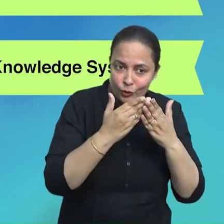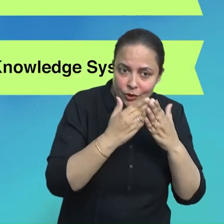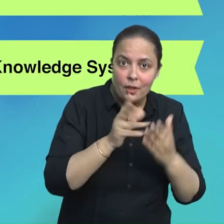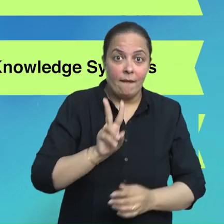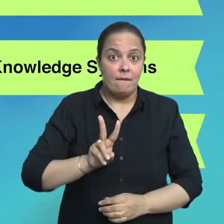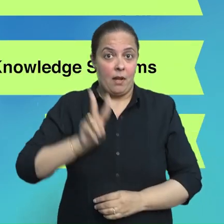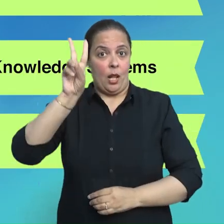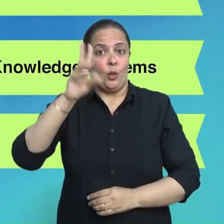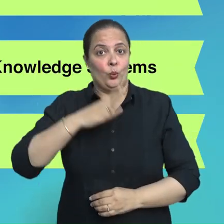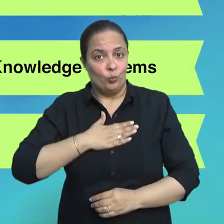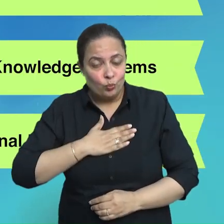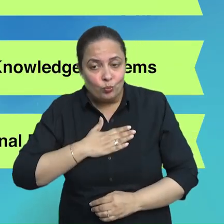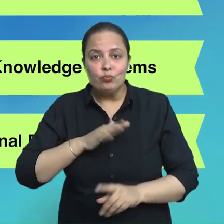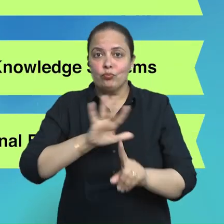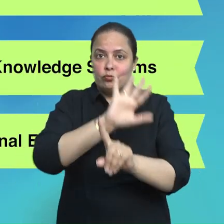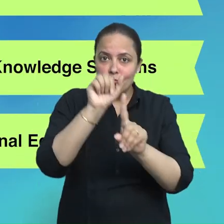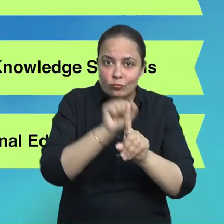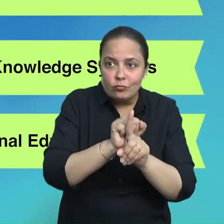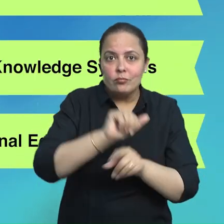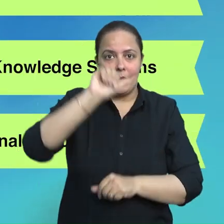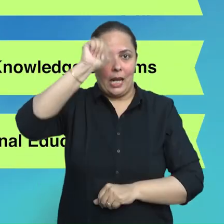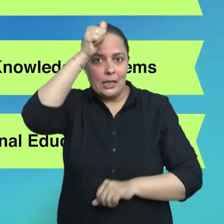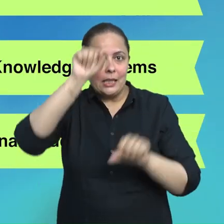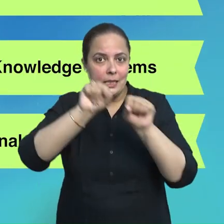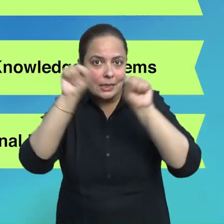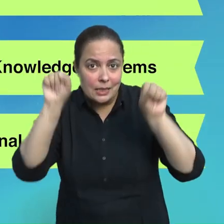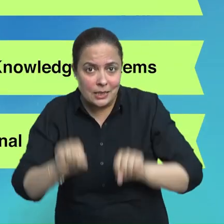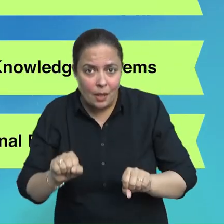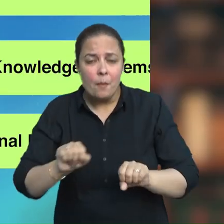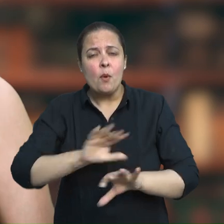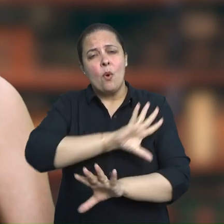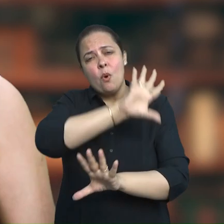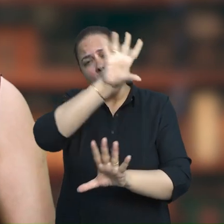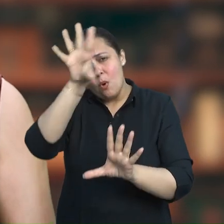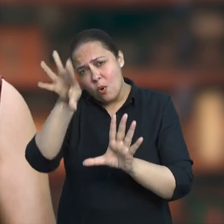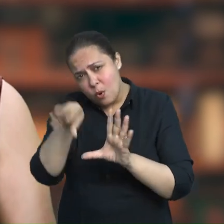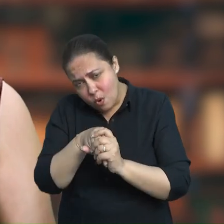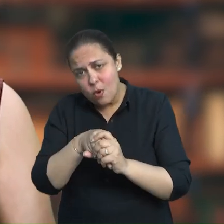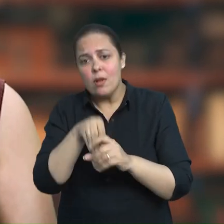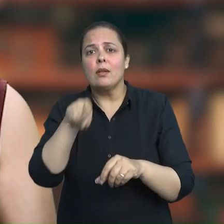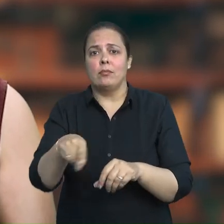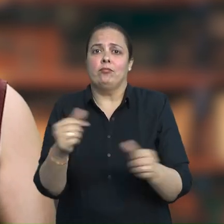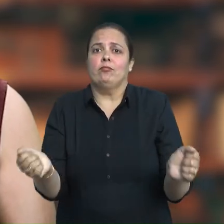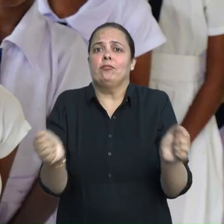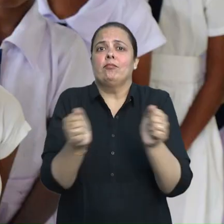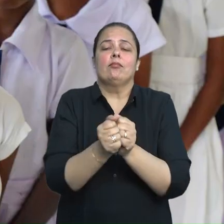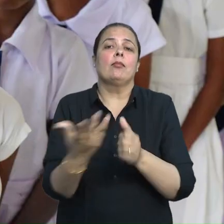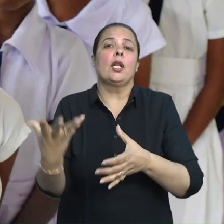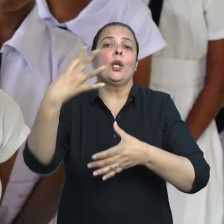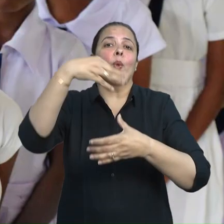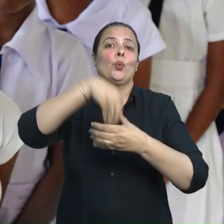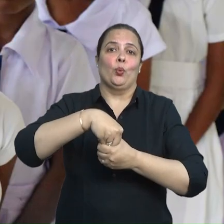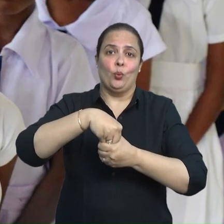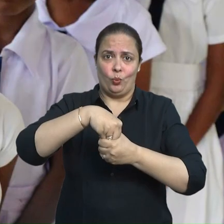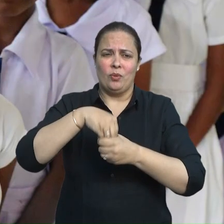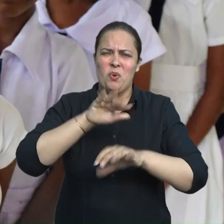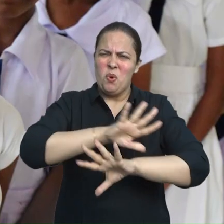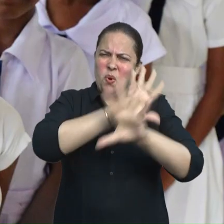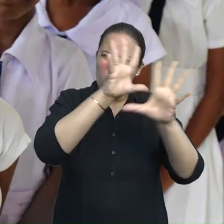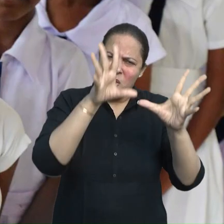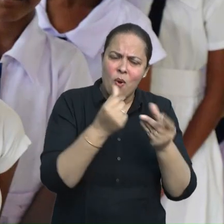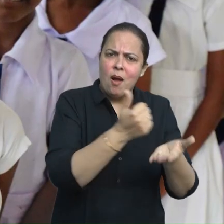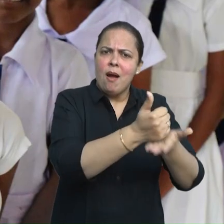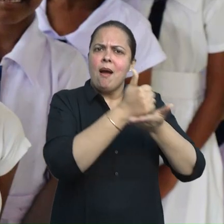Indian knowledge system and vocational aspects in an integrated manner, which can help reduce the overall curriculum